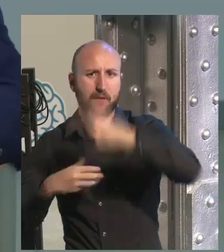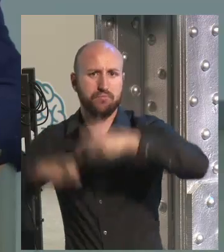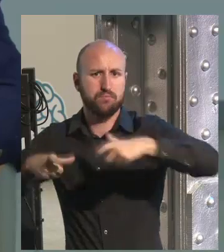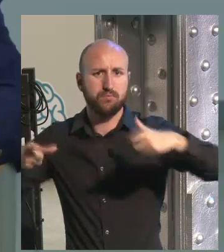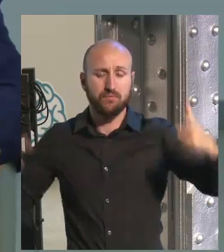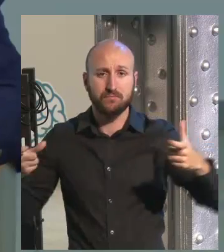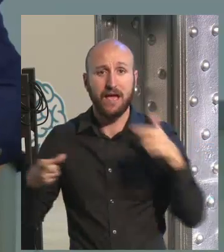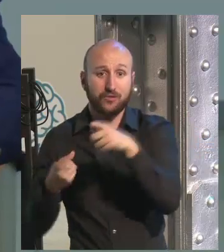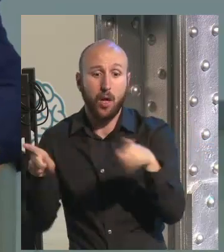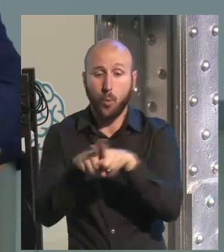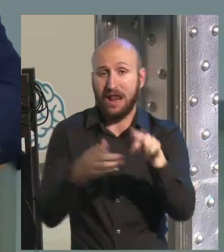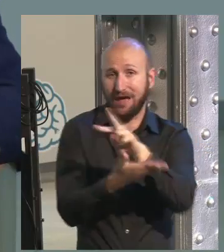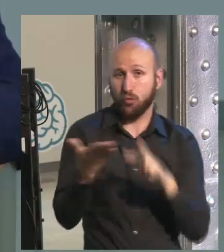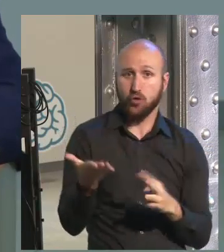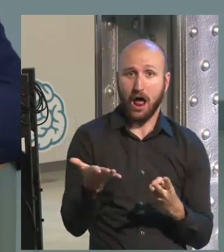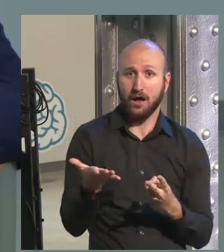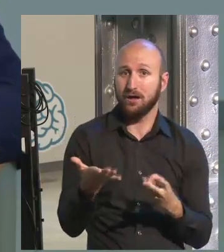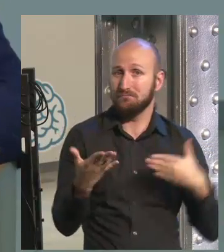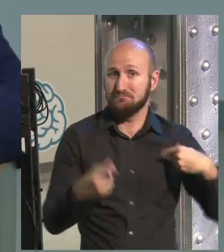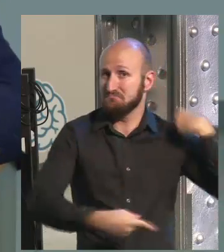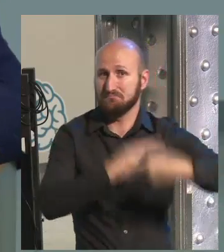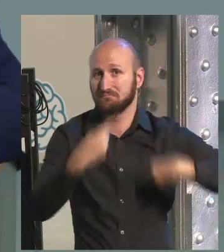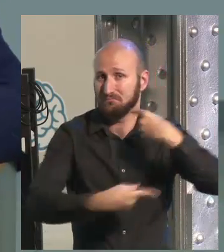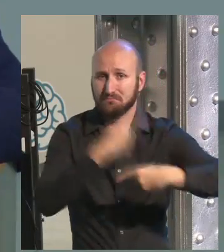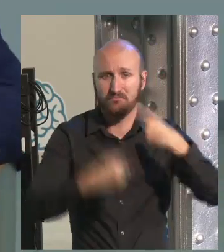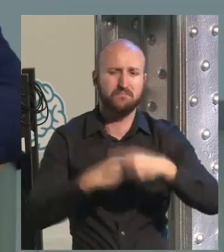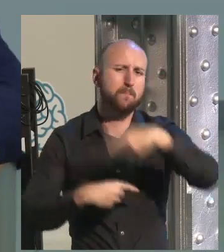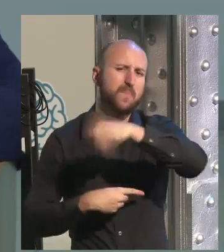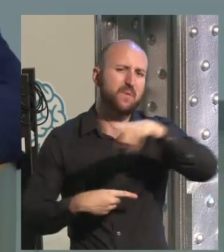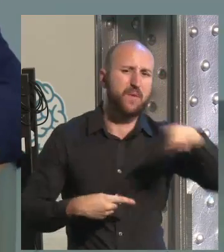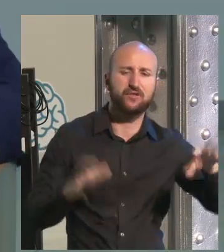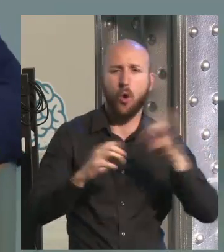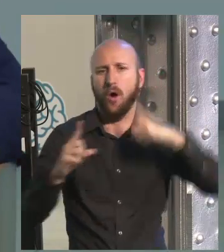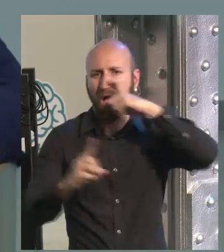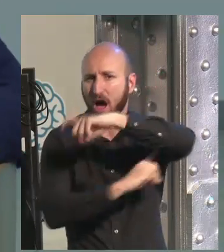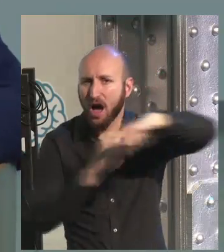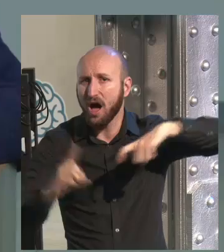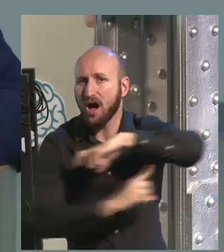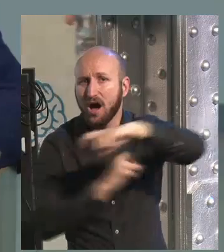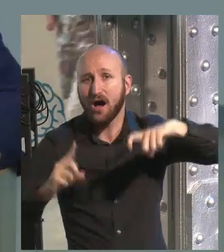joy and pleasure. And that's lecture, that's also the reading